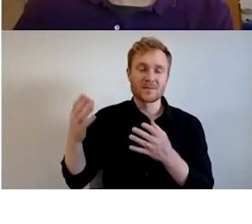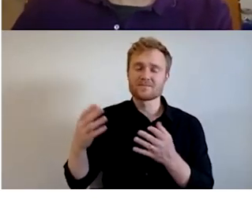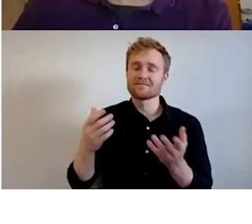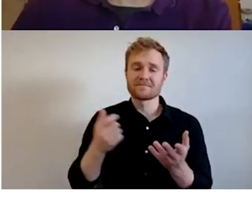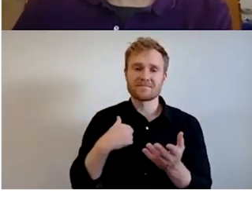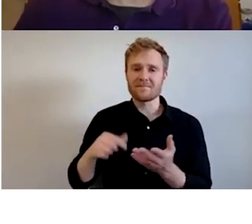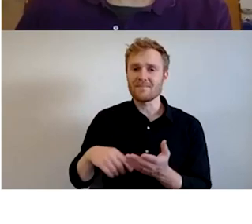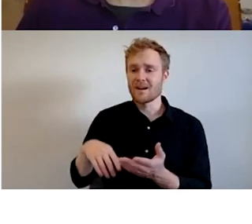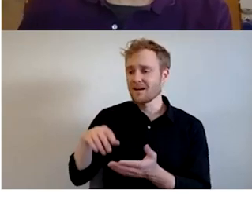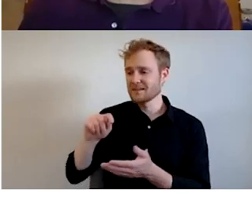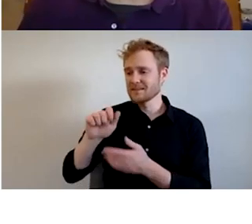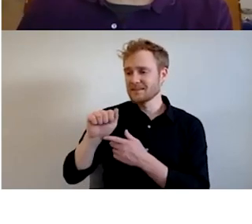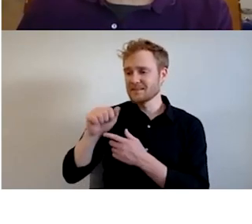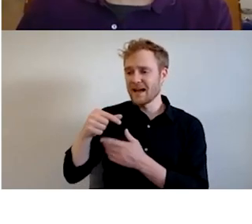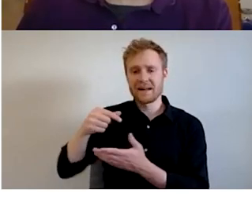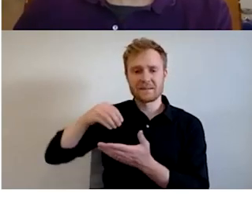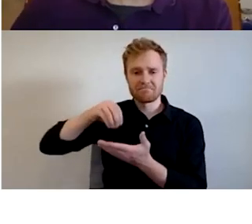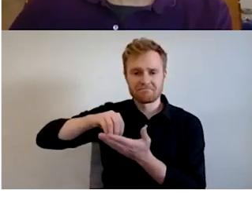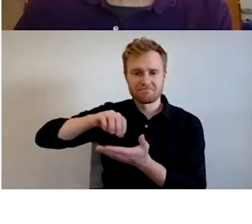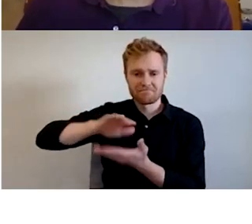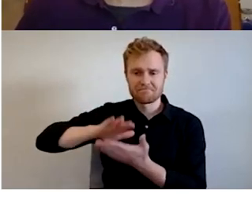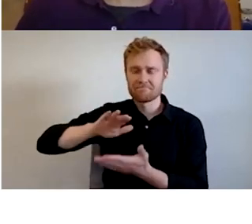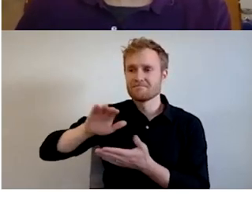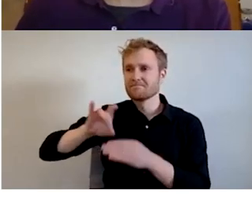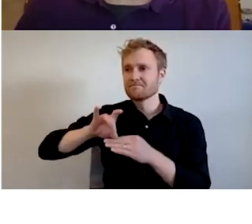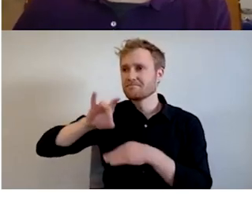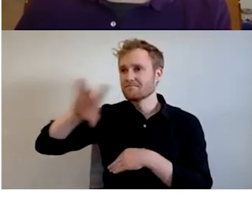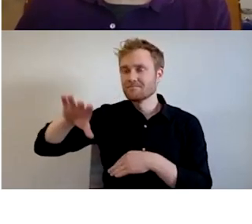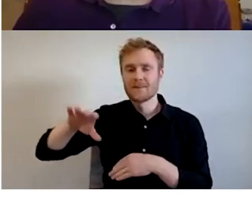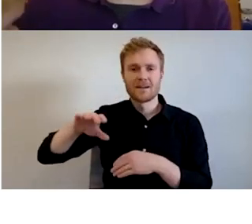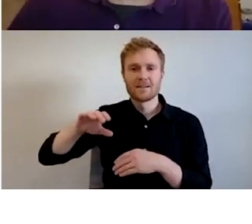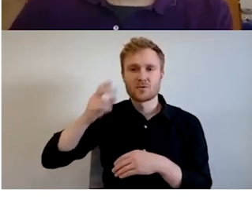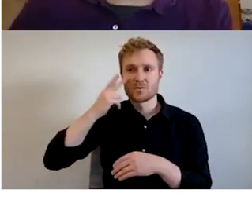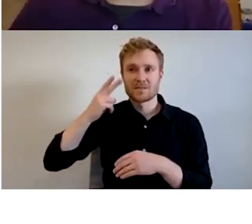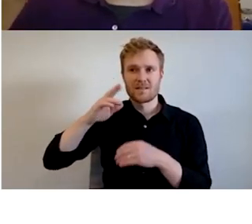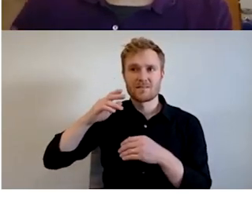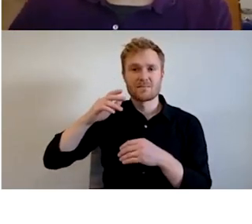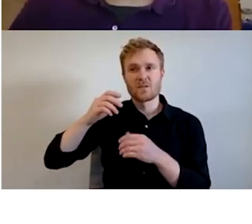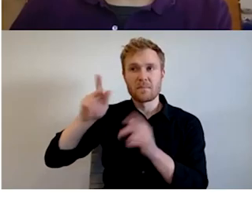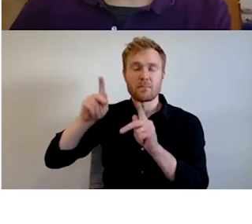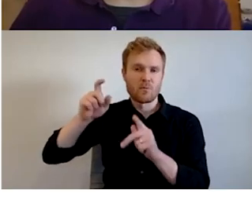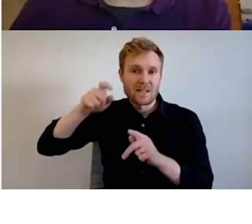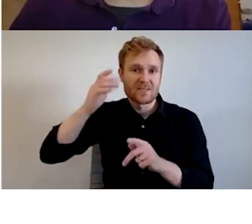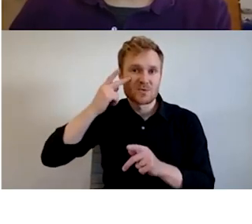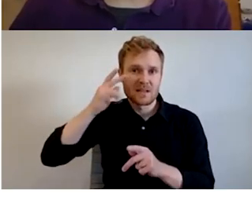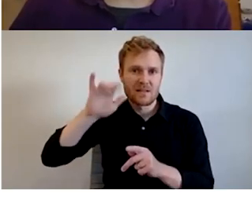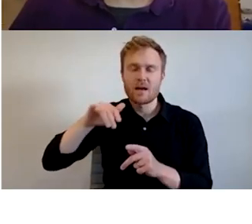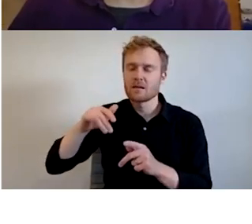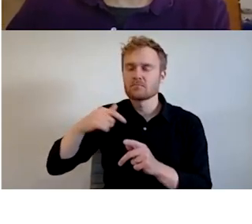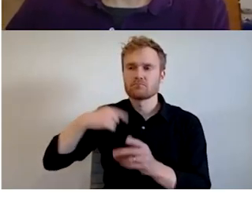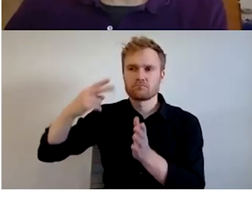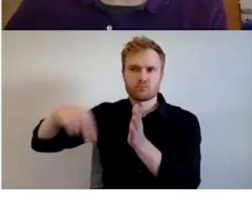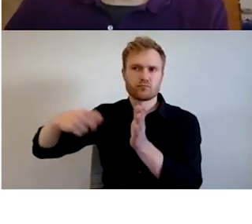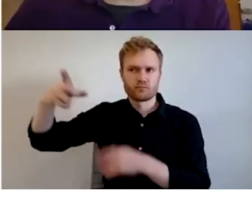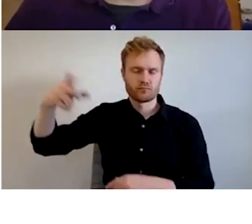people who need that information, um, got a chance to see all the comments directly afterwards. And we're going to demonstrate that in just like a couple of slides when we wrap up